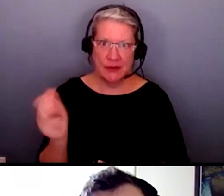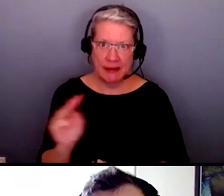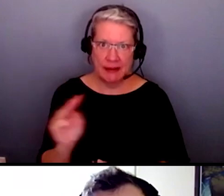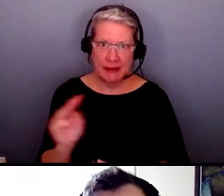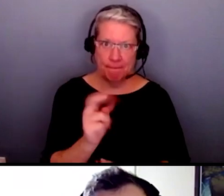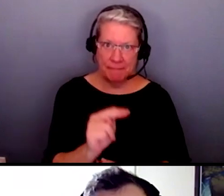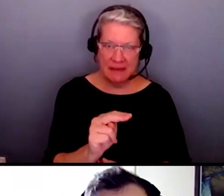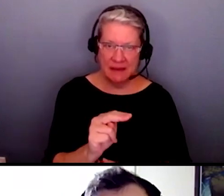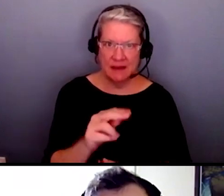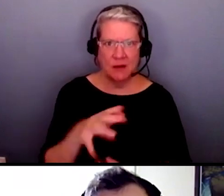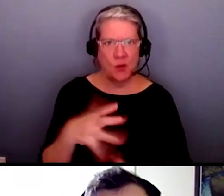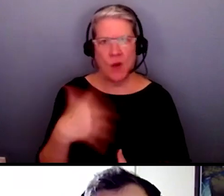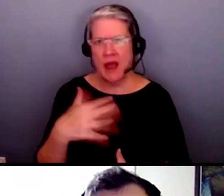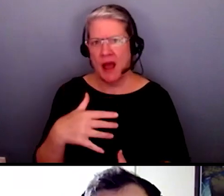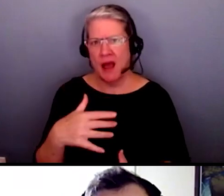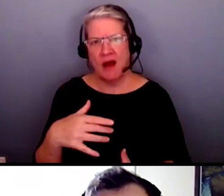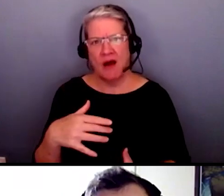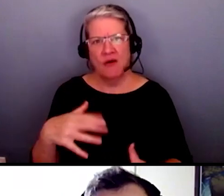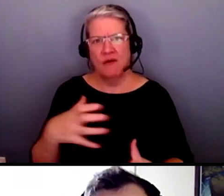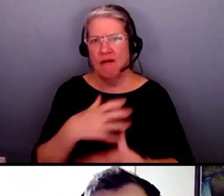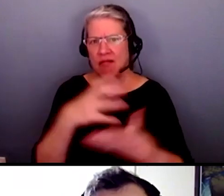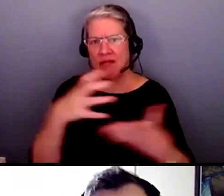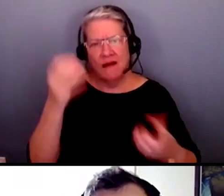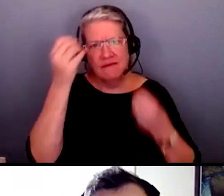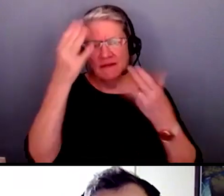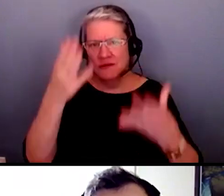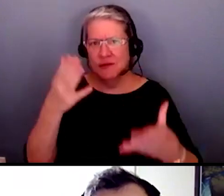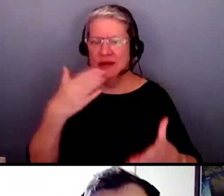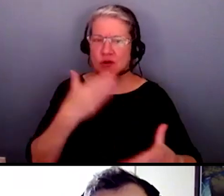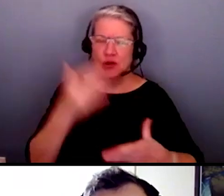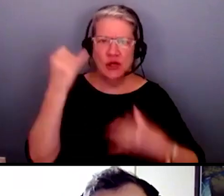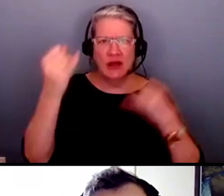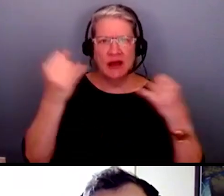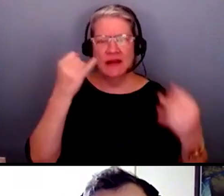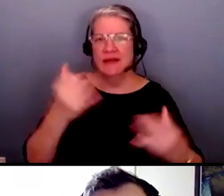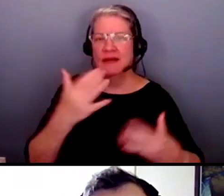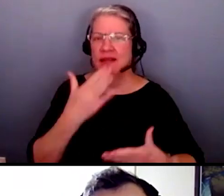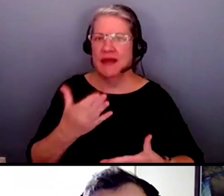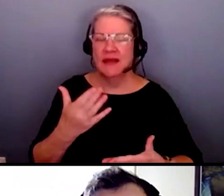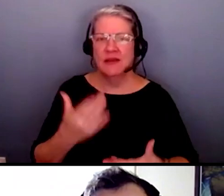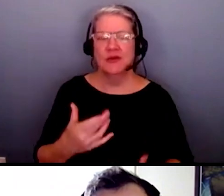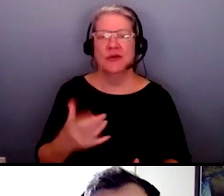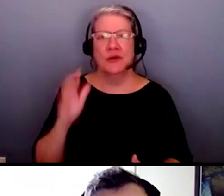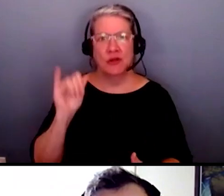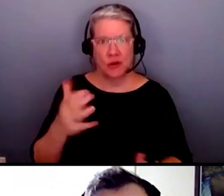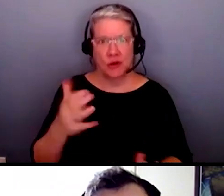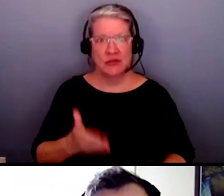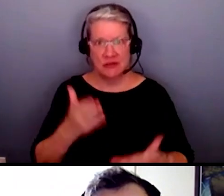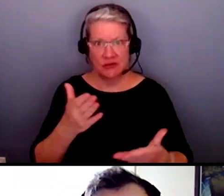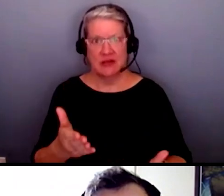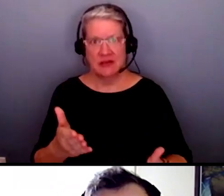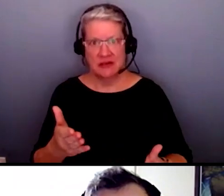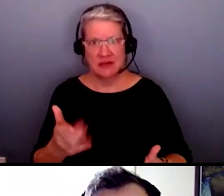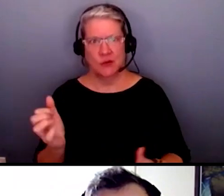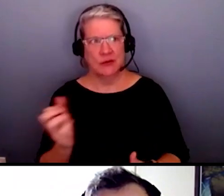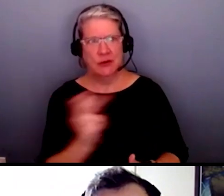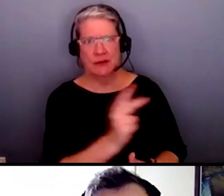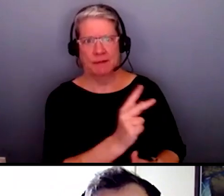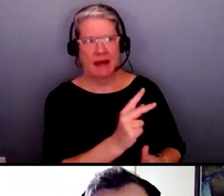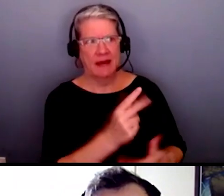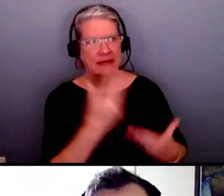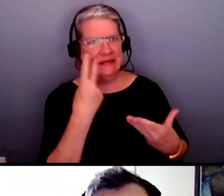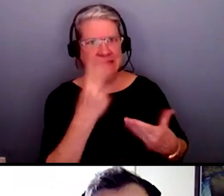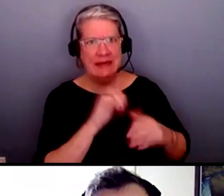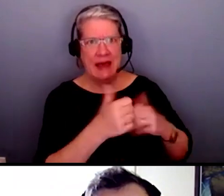of information and ideas and you know certainly we we will take back these practice suggestions and practices and see how we can integrate